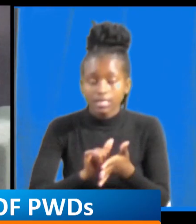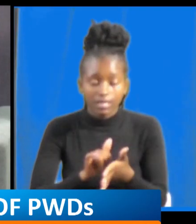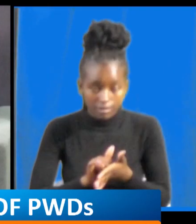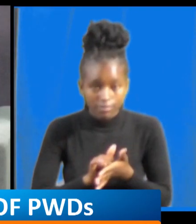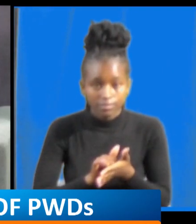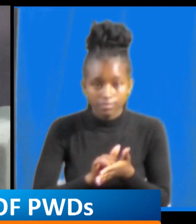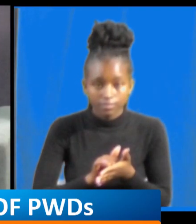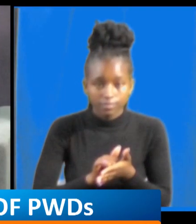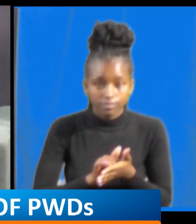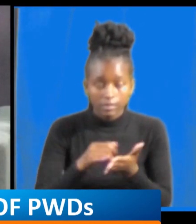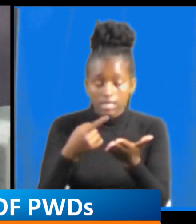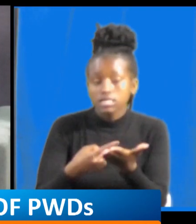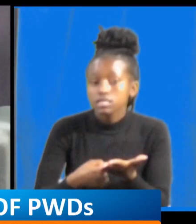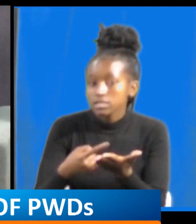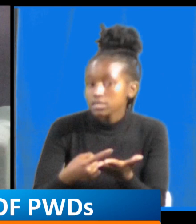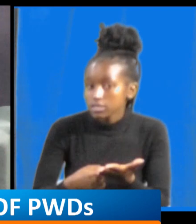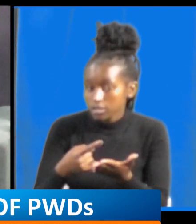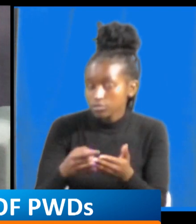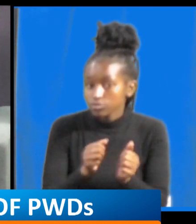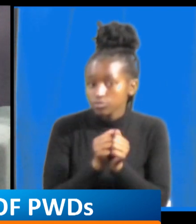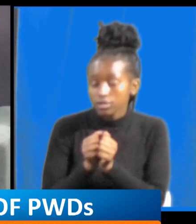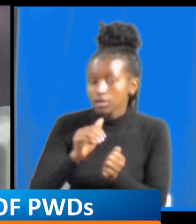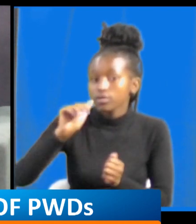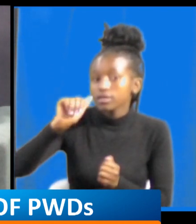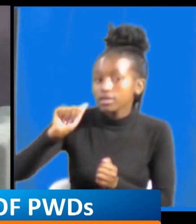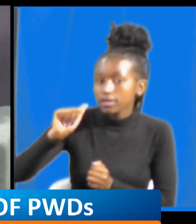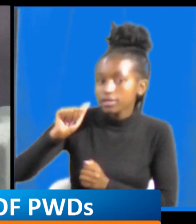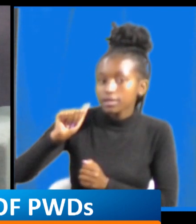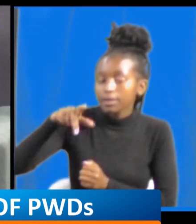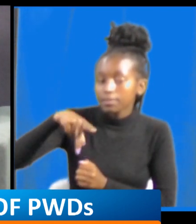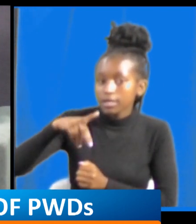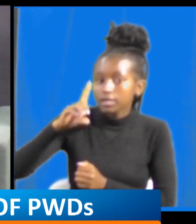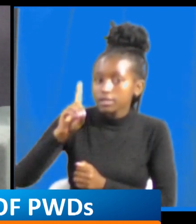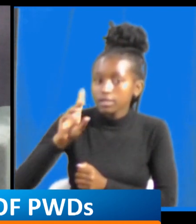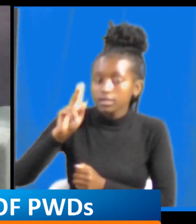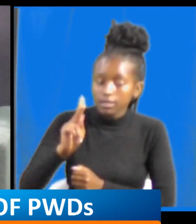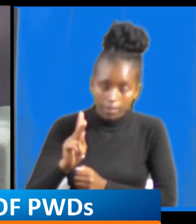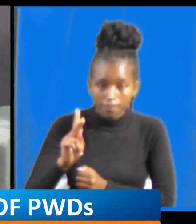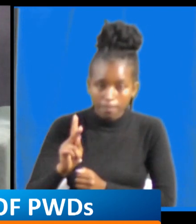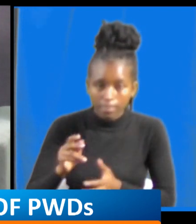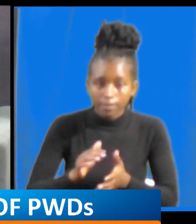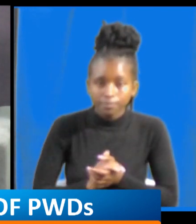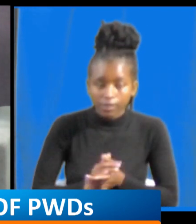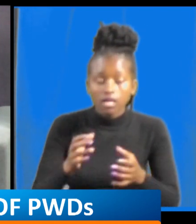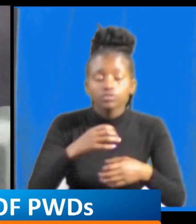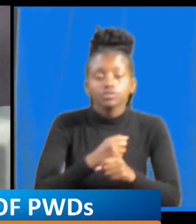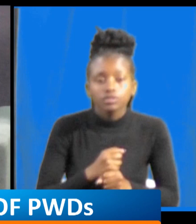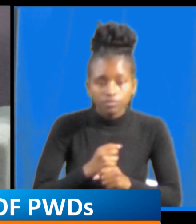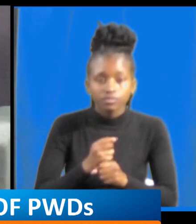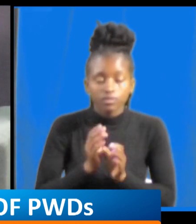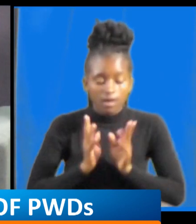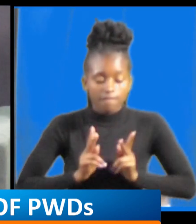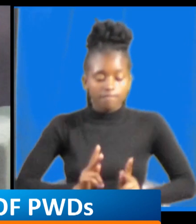a discussion with together with APDK that is Association for the Physically Disabled of Kenya